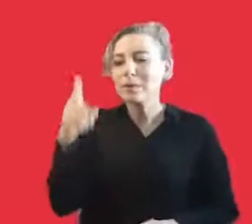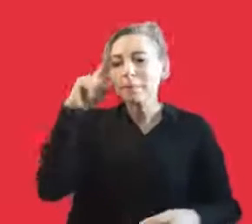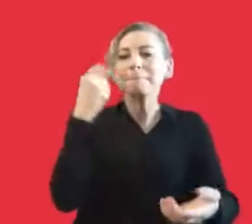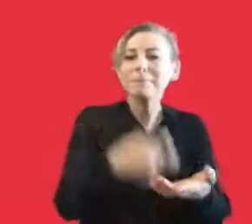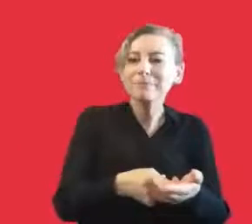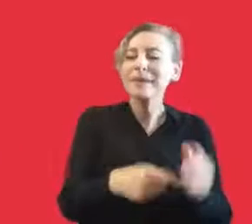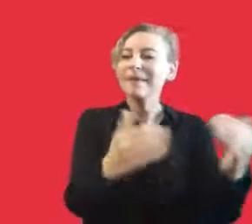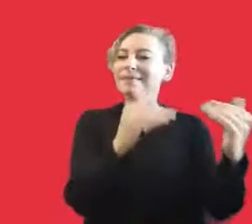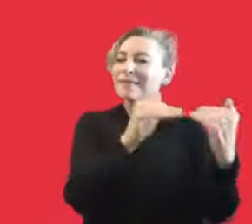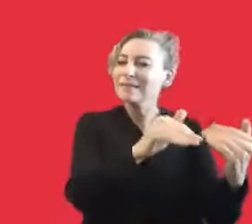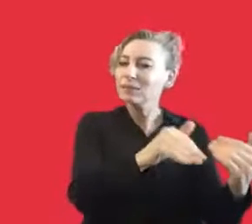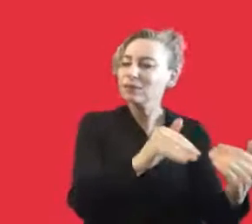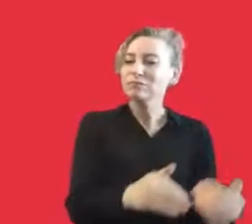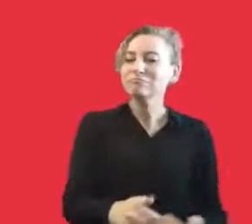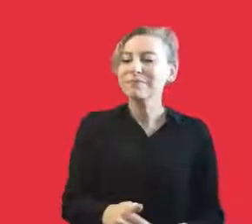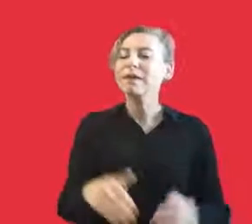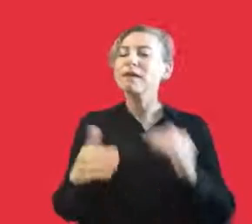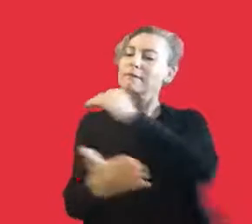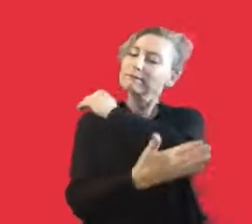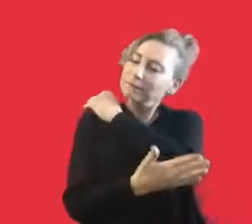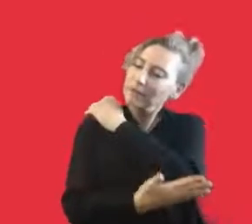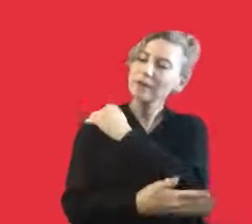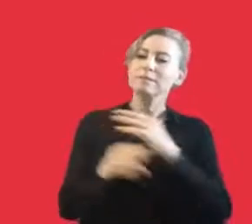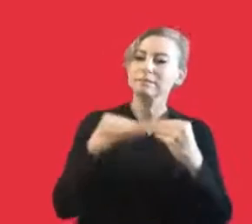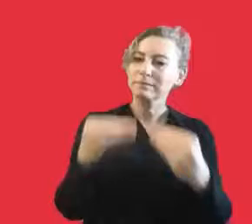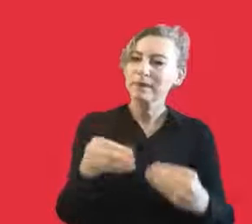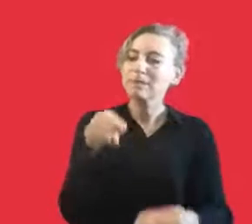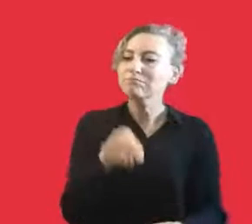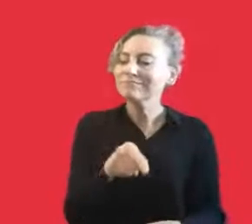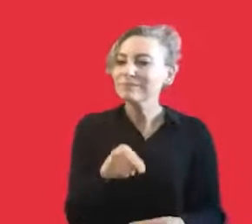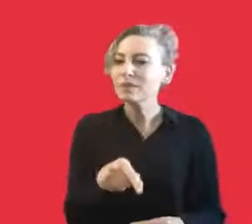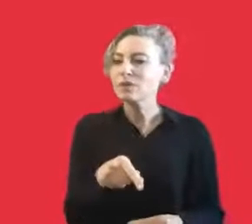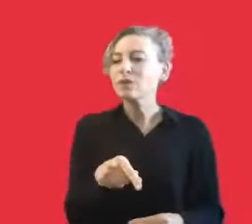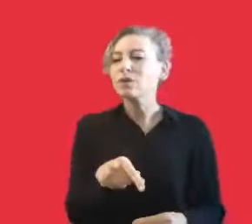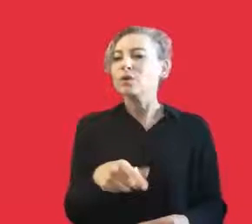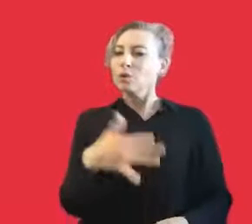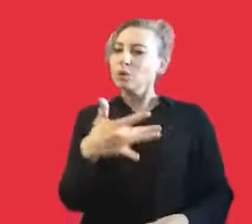there are so many other people who are making things by means of those services.